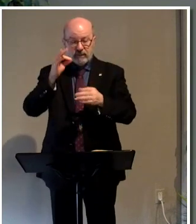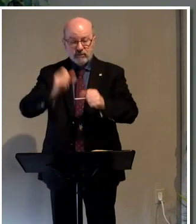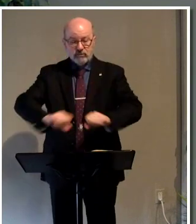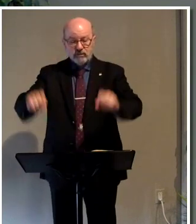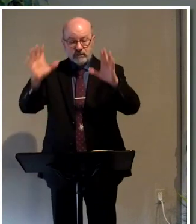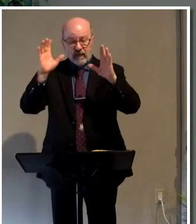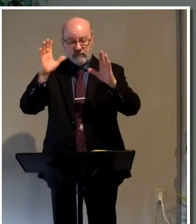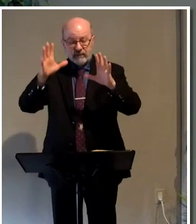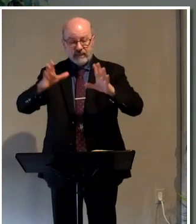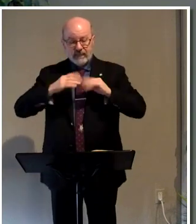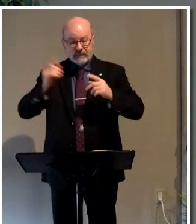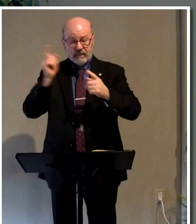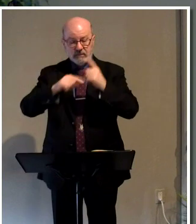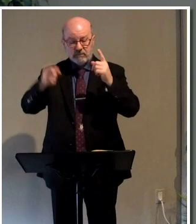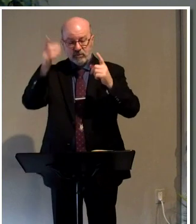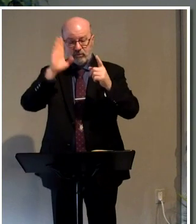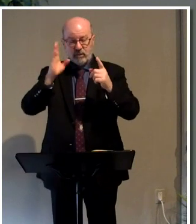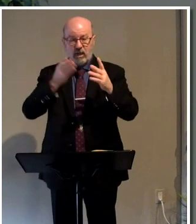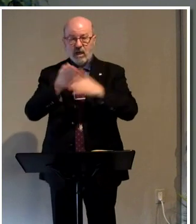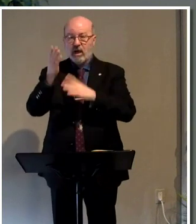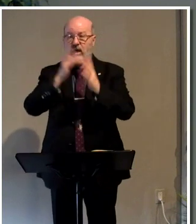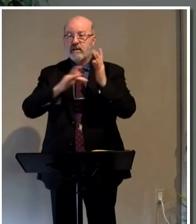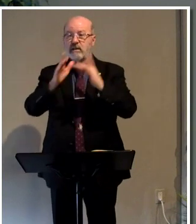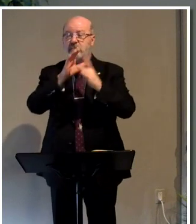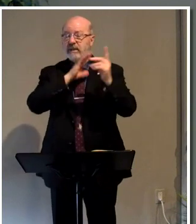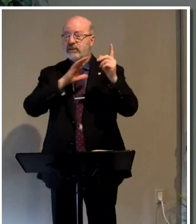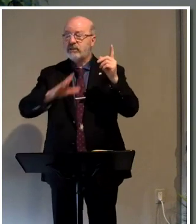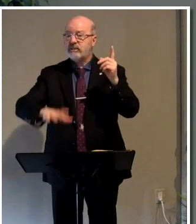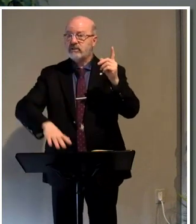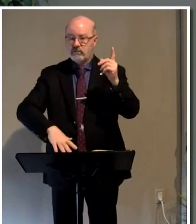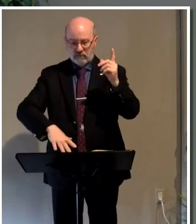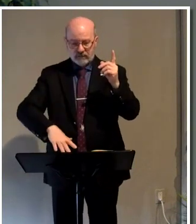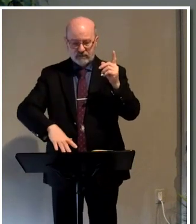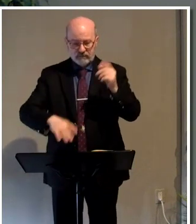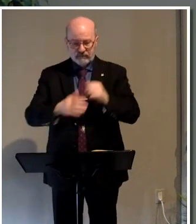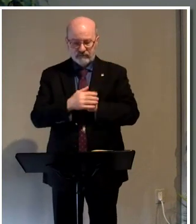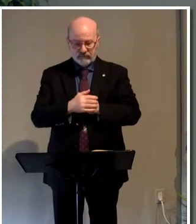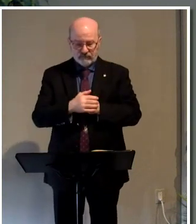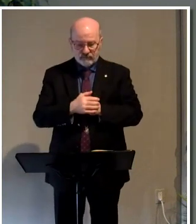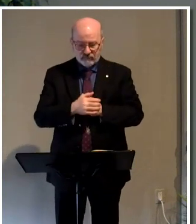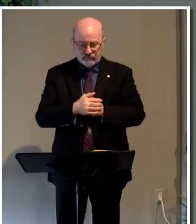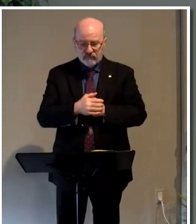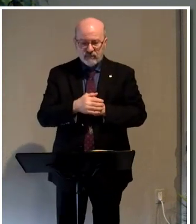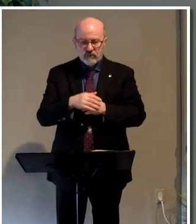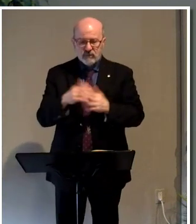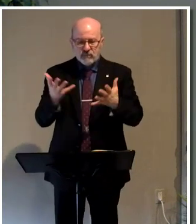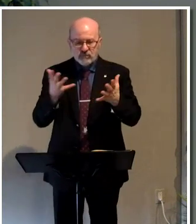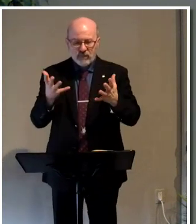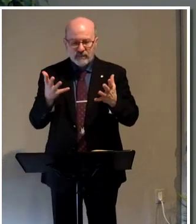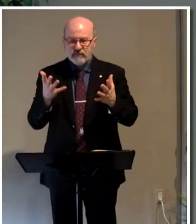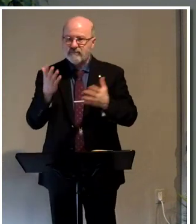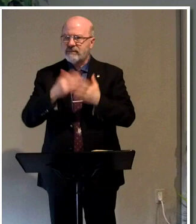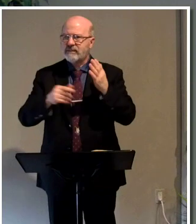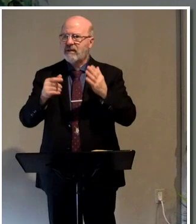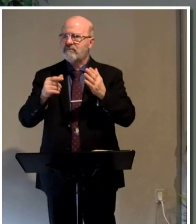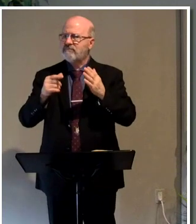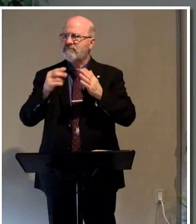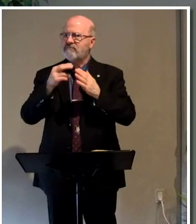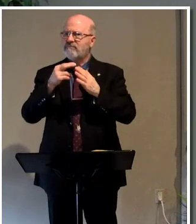sacrifices acceptable to God by Jesus Christ. So what are some guidelines